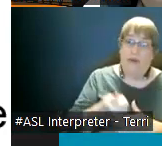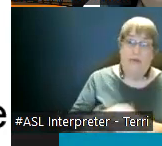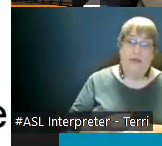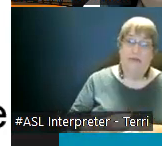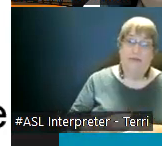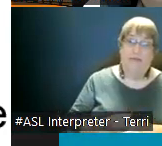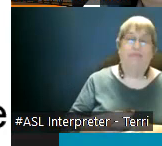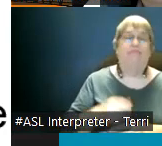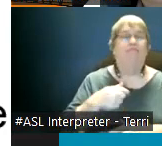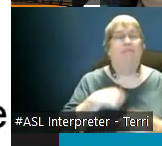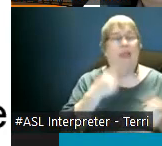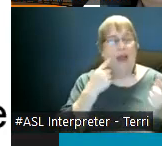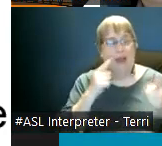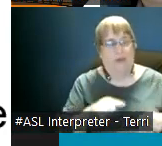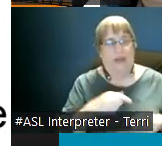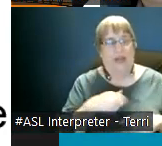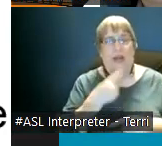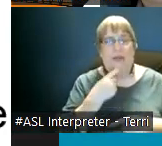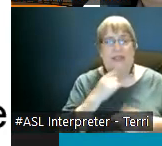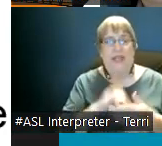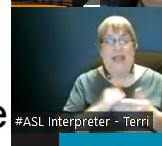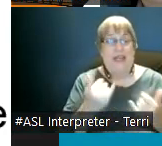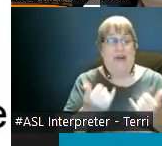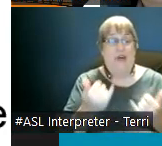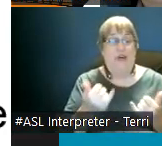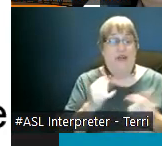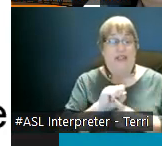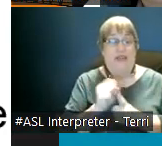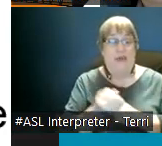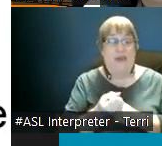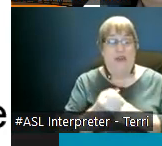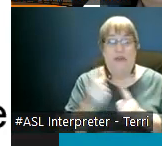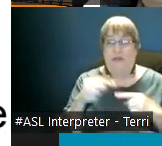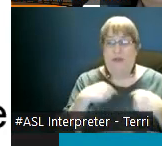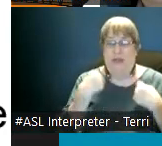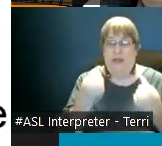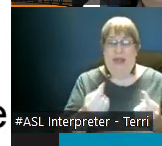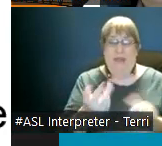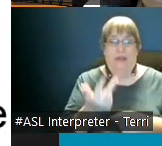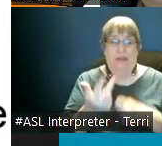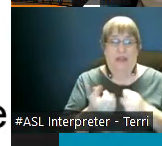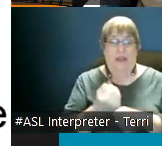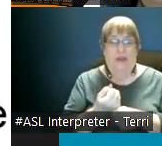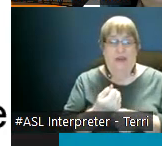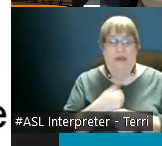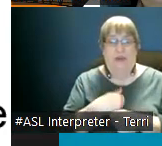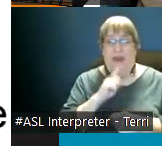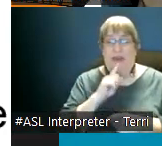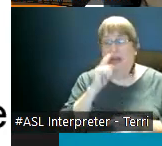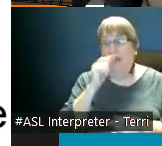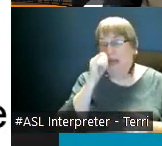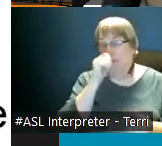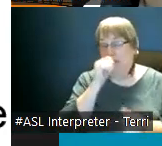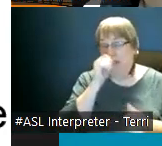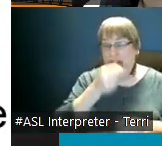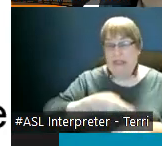agree and i would also say that the current circumstances that we've been in in the last three years we've had a ridiculously high number of